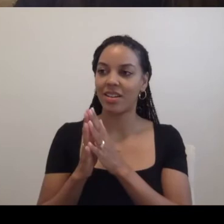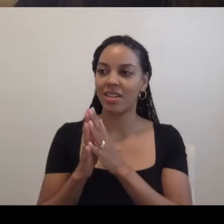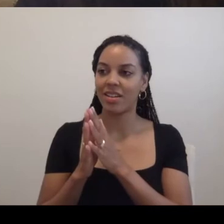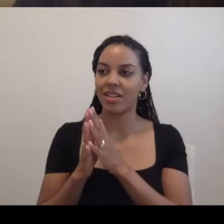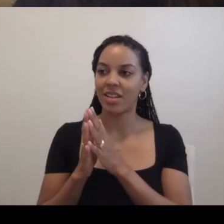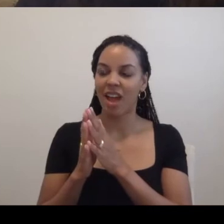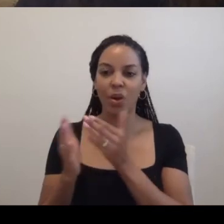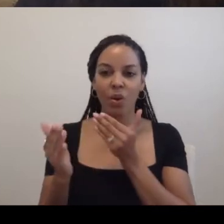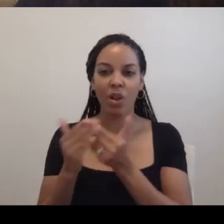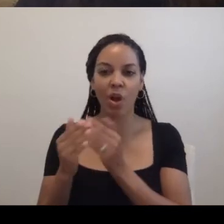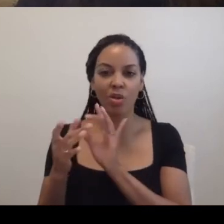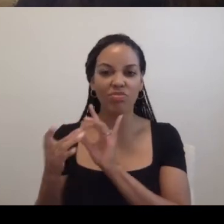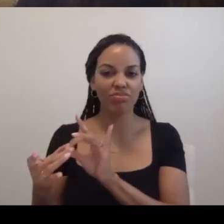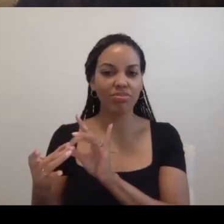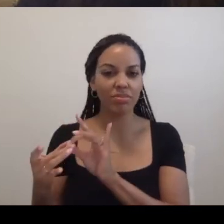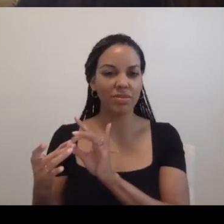connections.